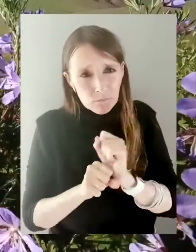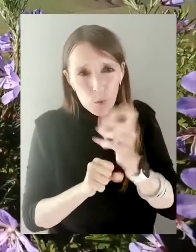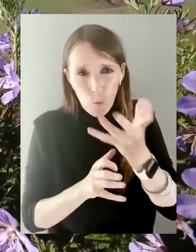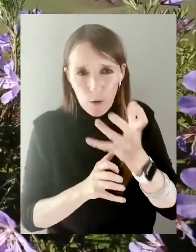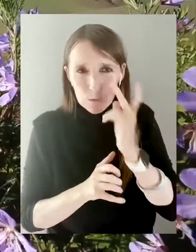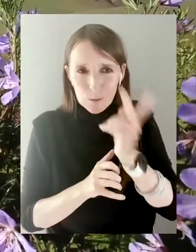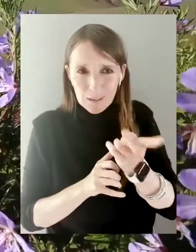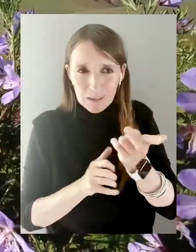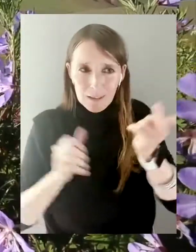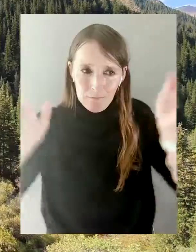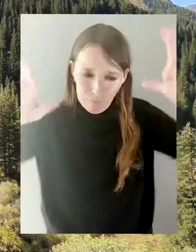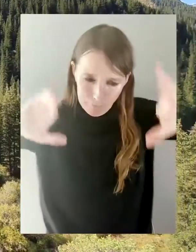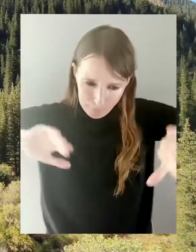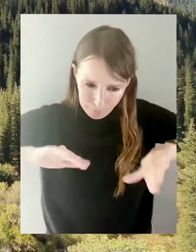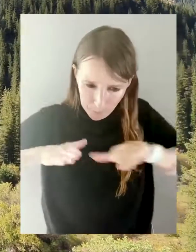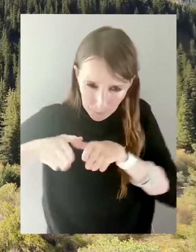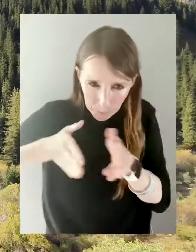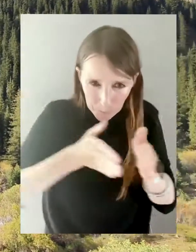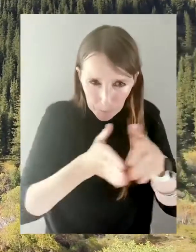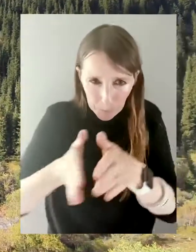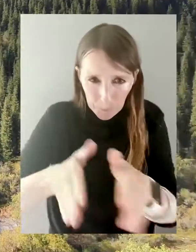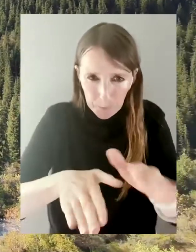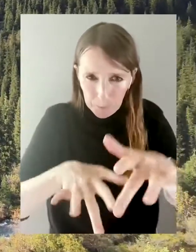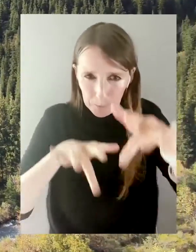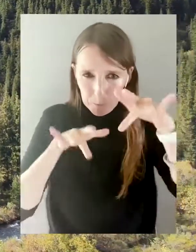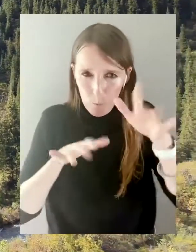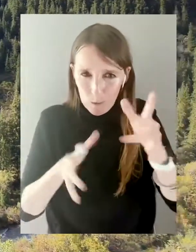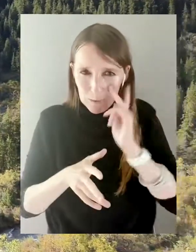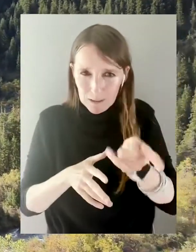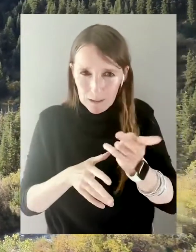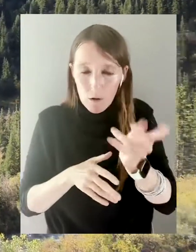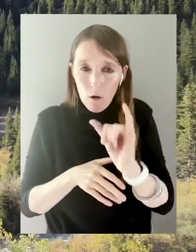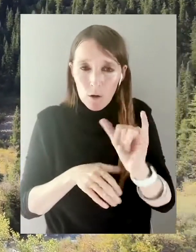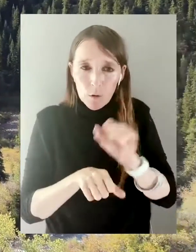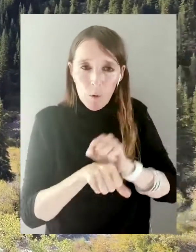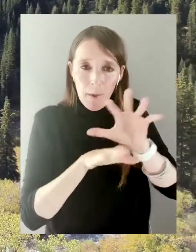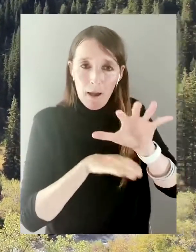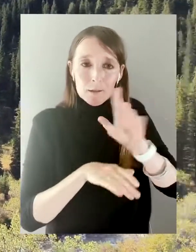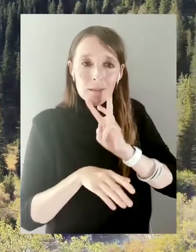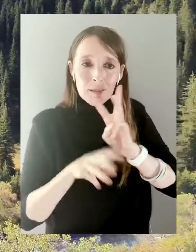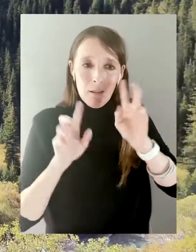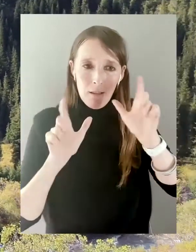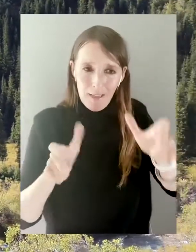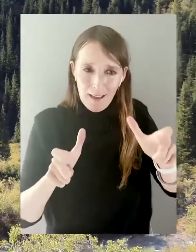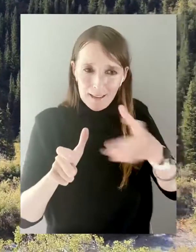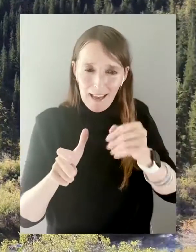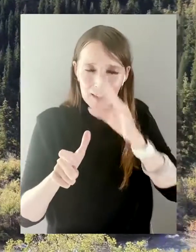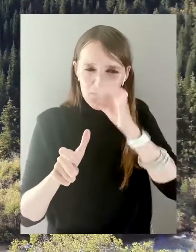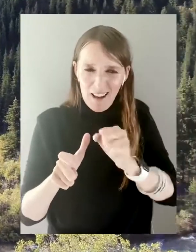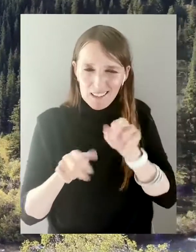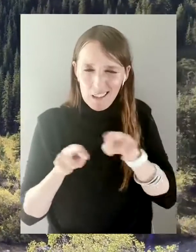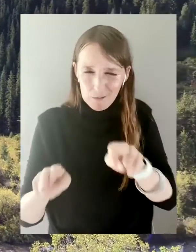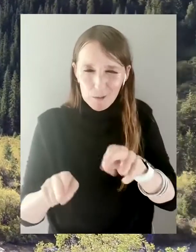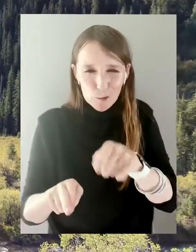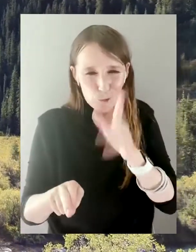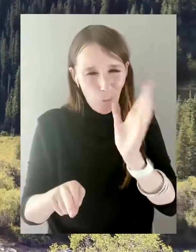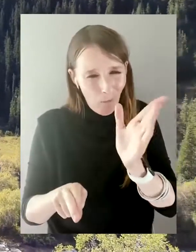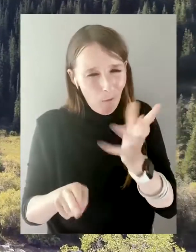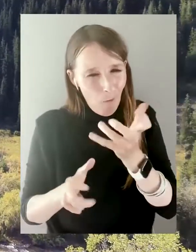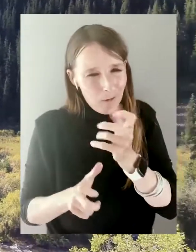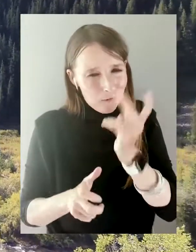certainly want to see the splendor of the narrow and deep gorges. Enjoy the beautiful views of mountain lakes and